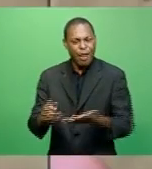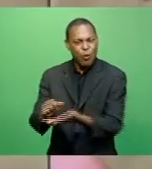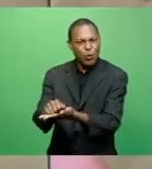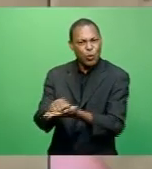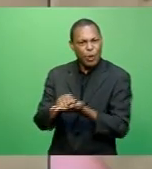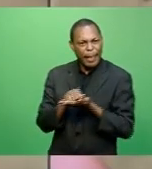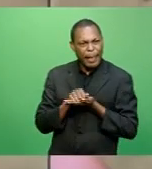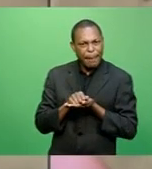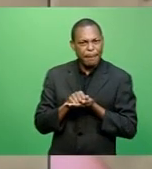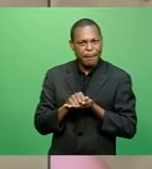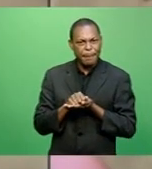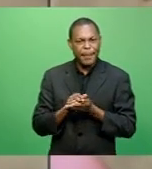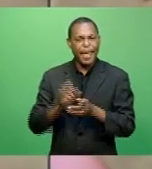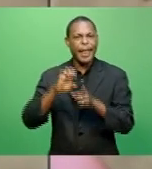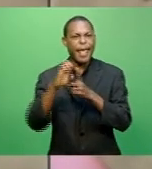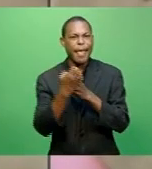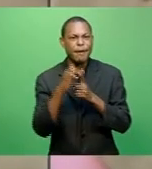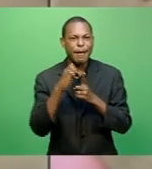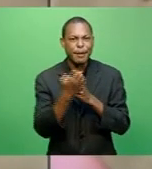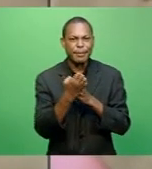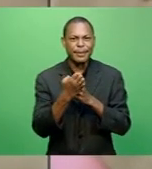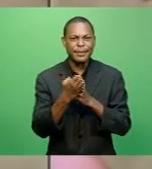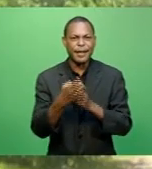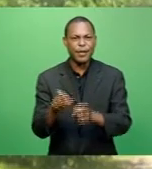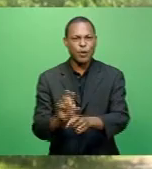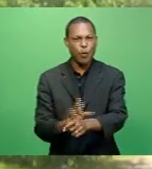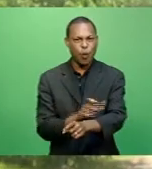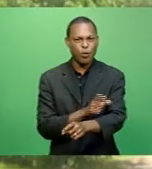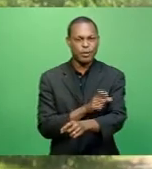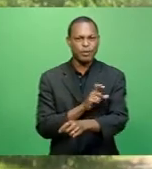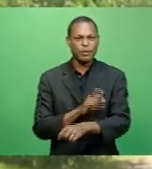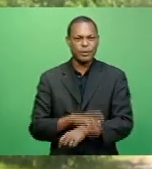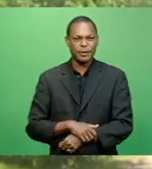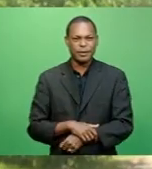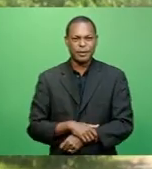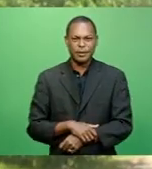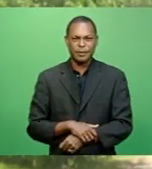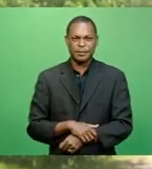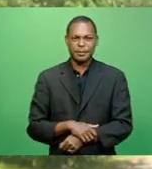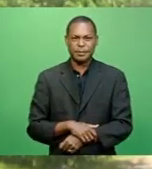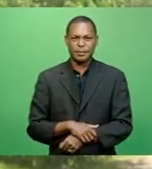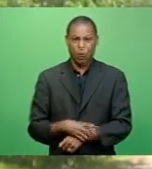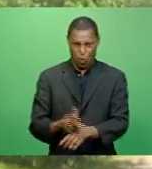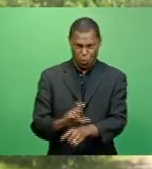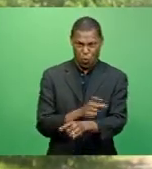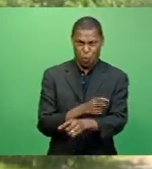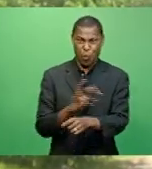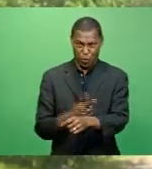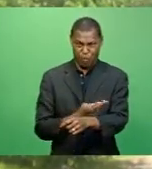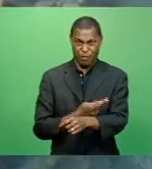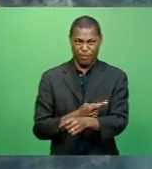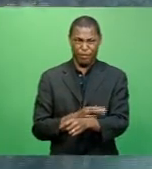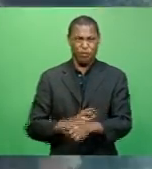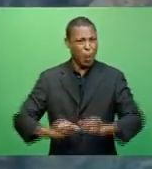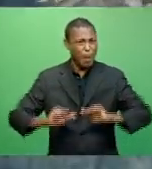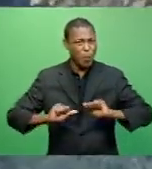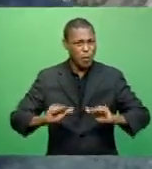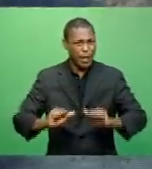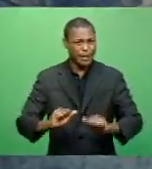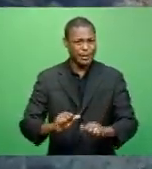environments and habitats which are there. So coral reef, we are trying to protect the coral reef by removing